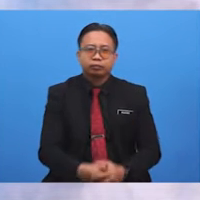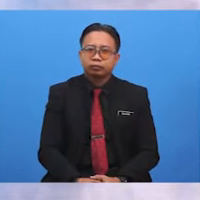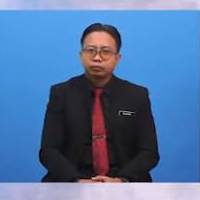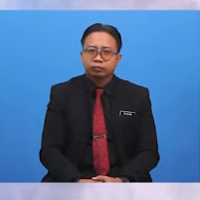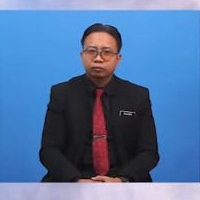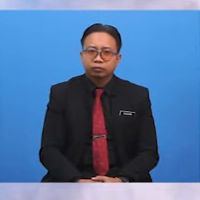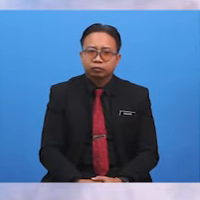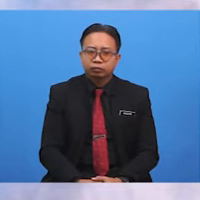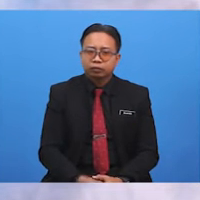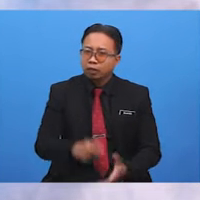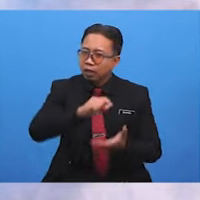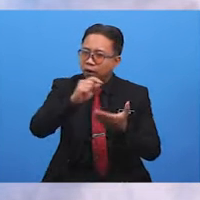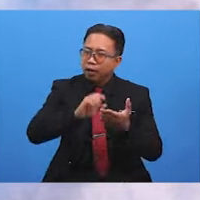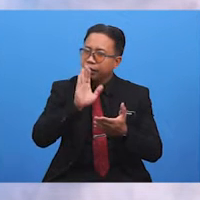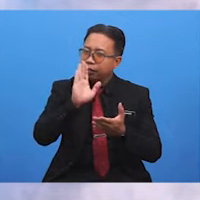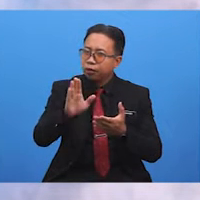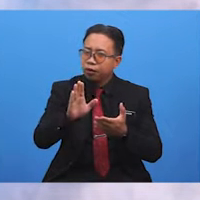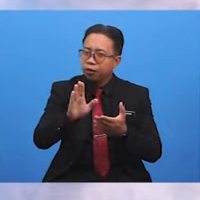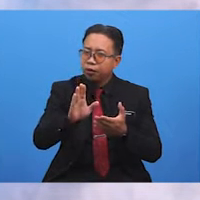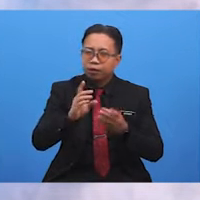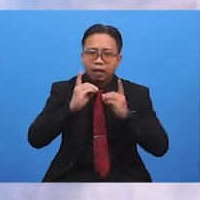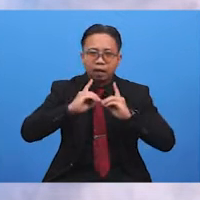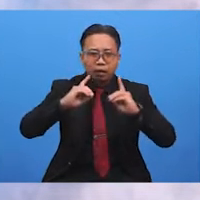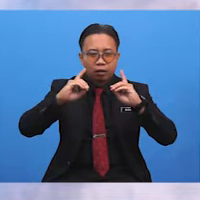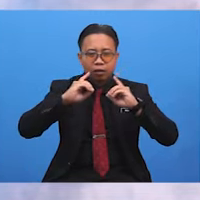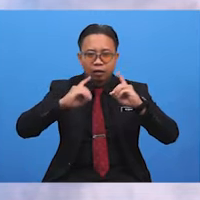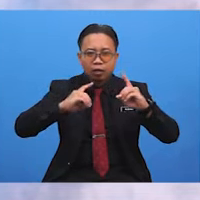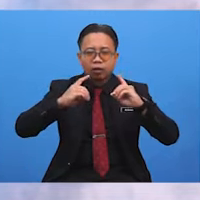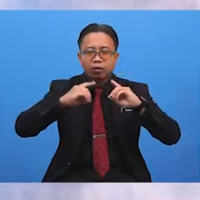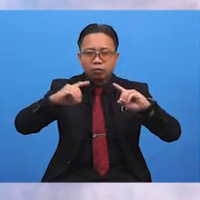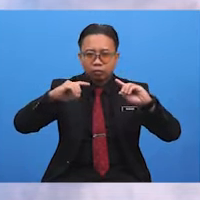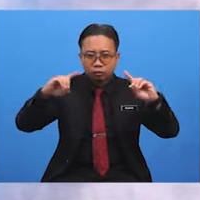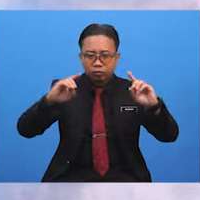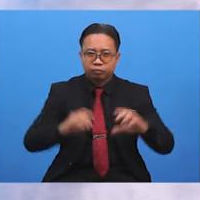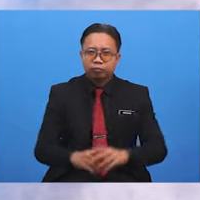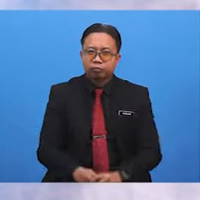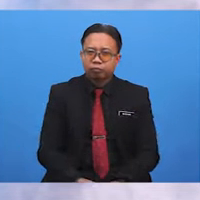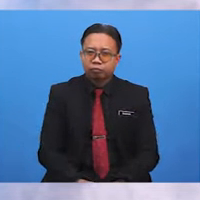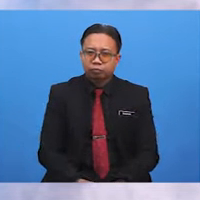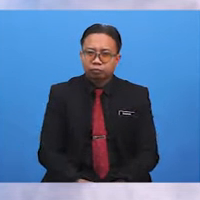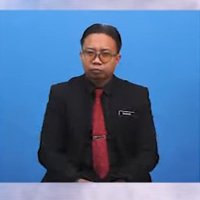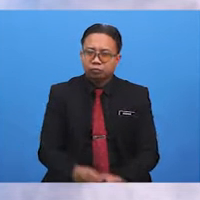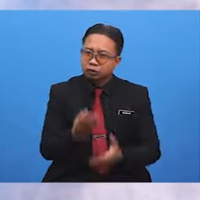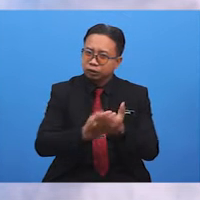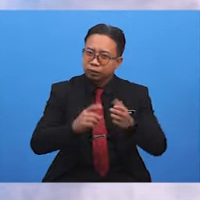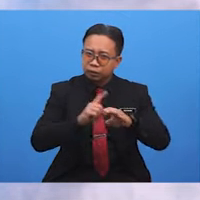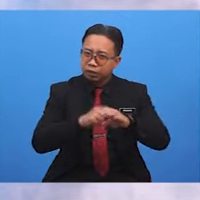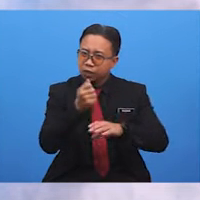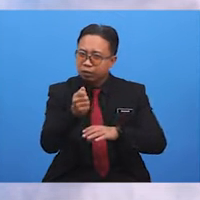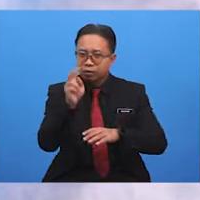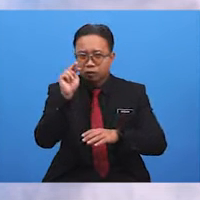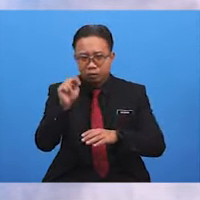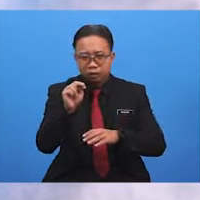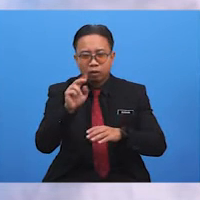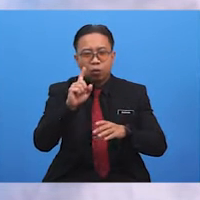It's okay if you need to write your dialogues Go ahead Please do so Sometimes we